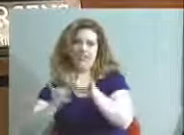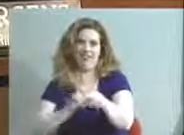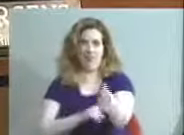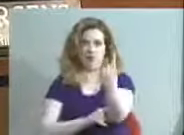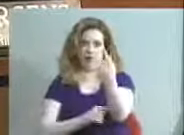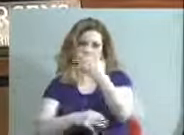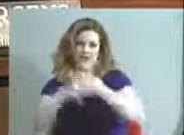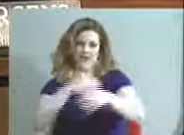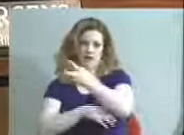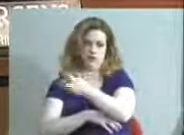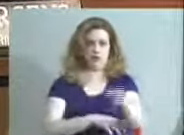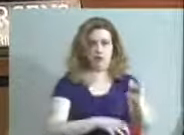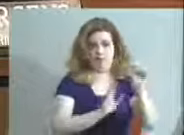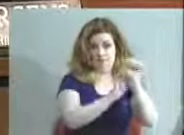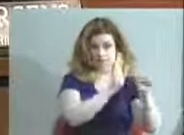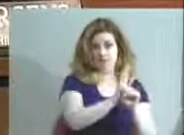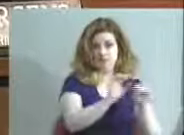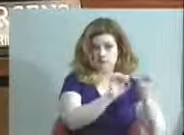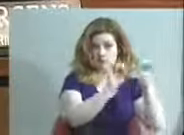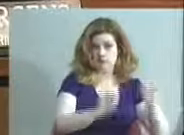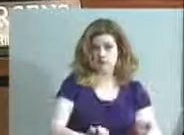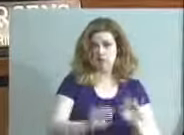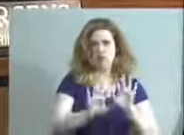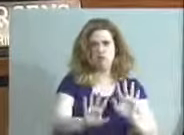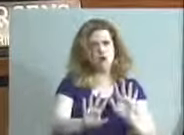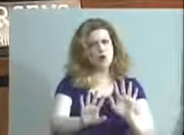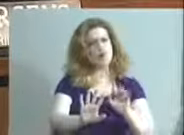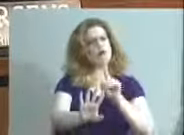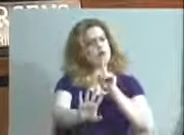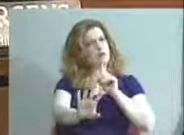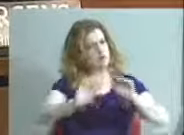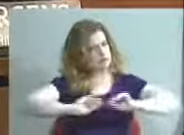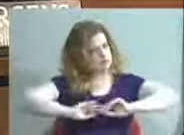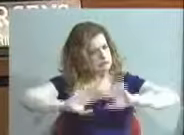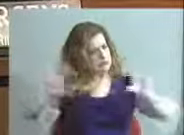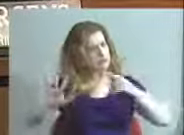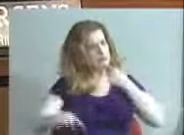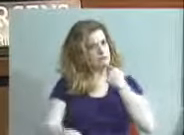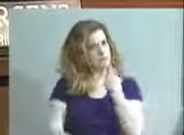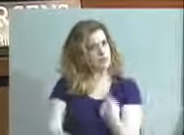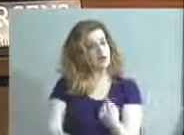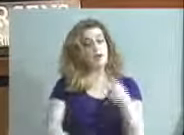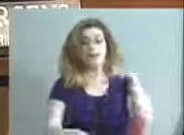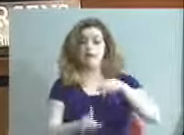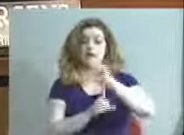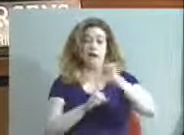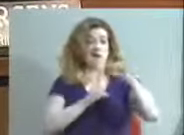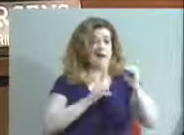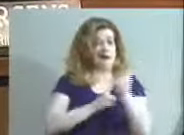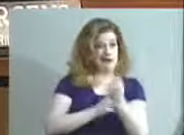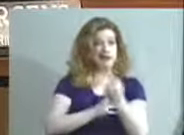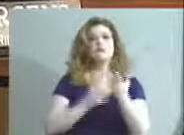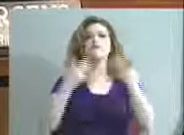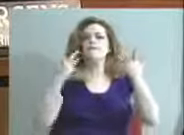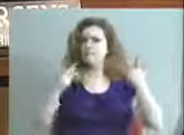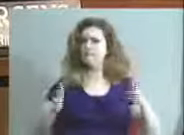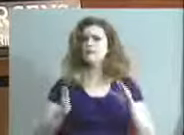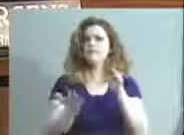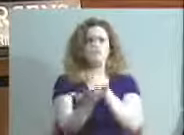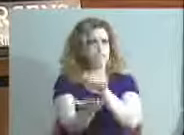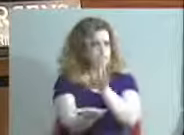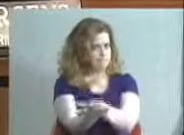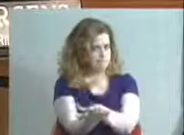into the state system. So let me be very clear. These cases have been documented